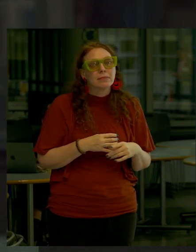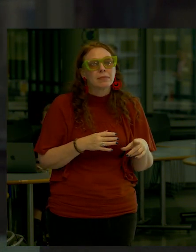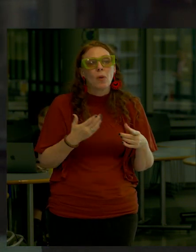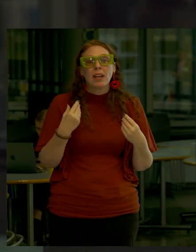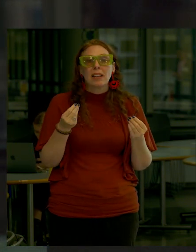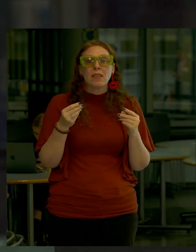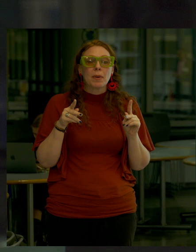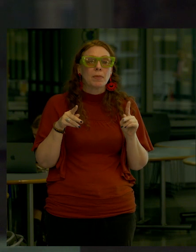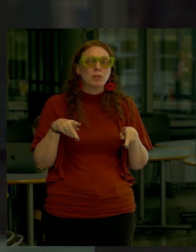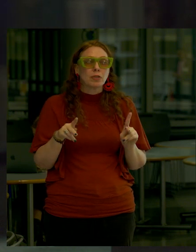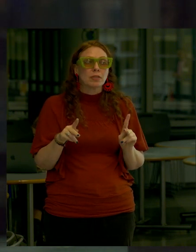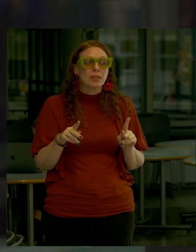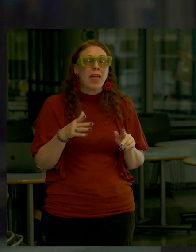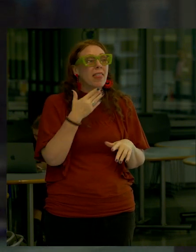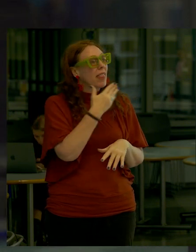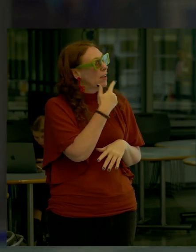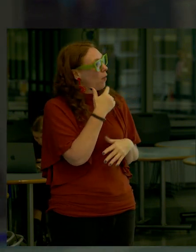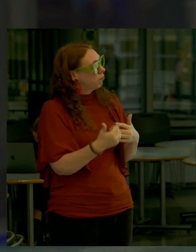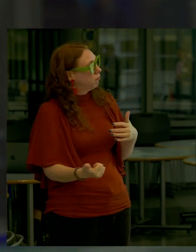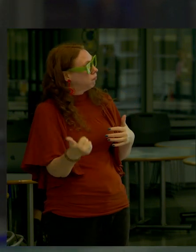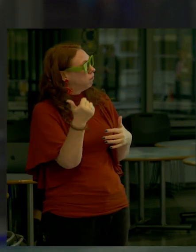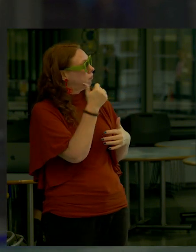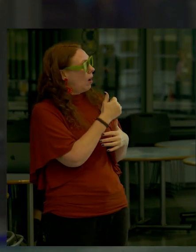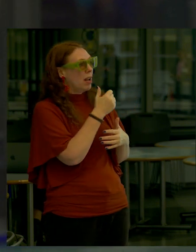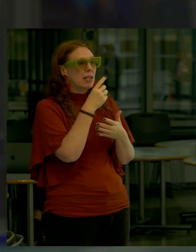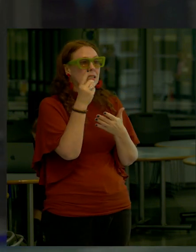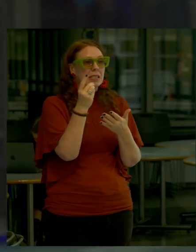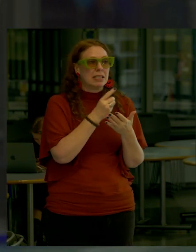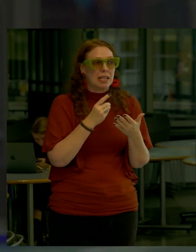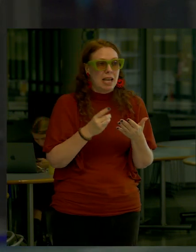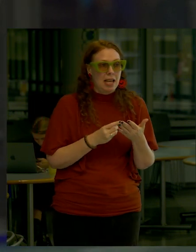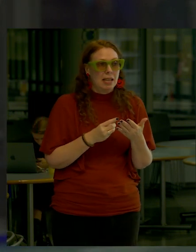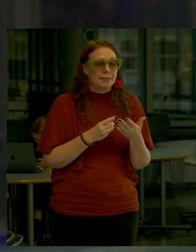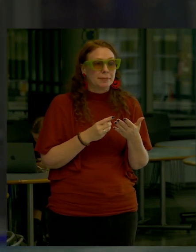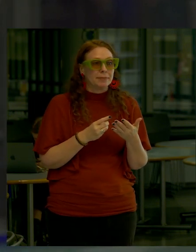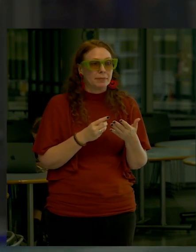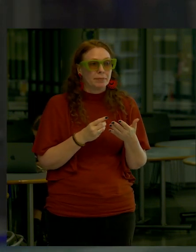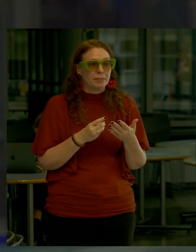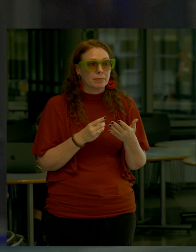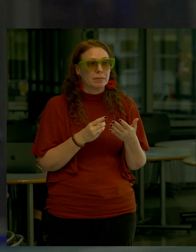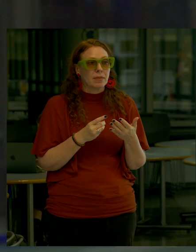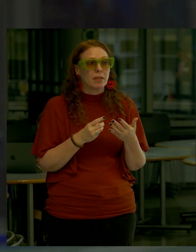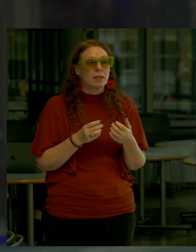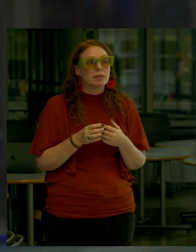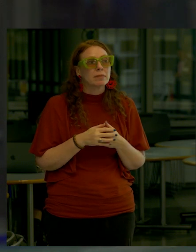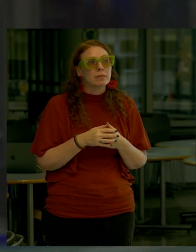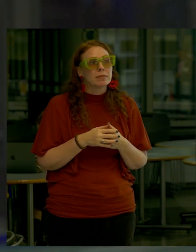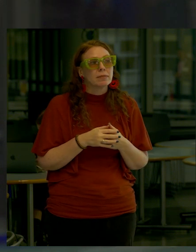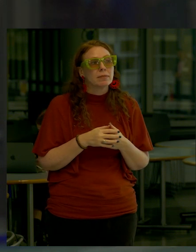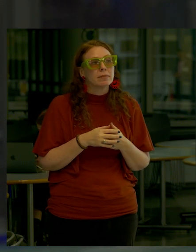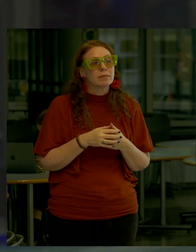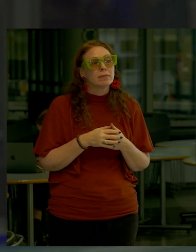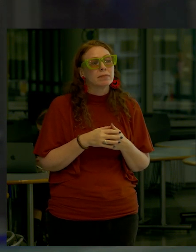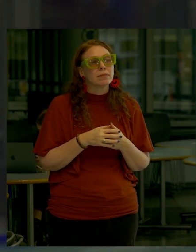Thank you for placing the priority for the designing of the landscape for